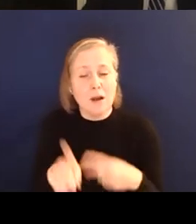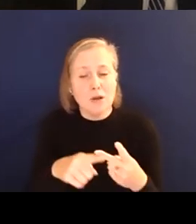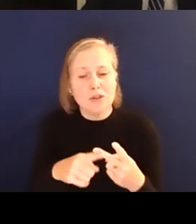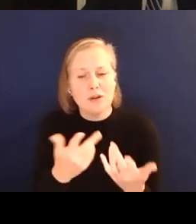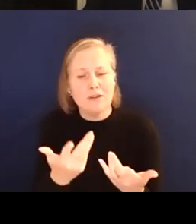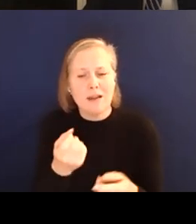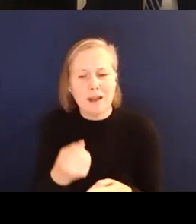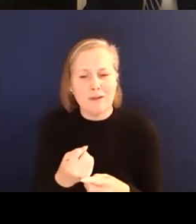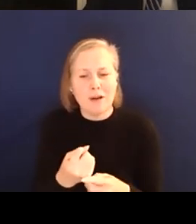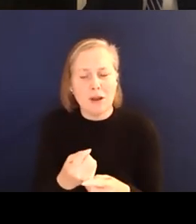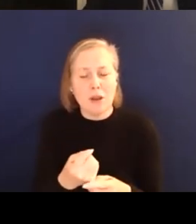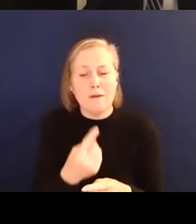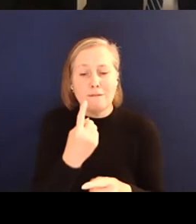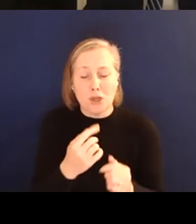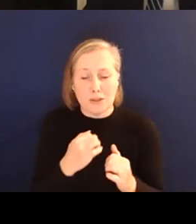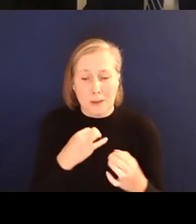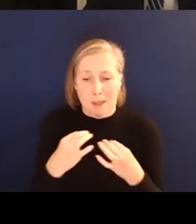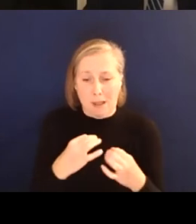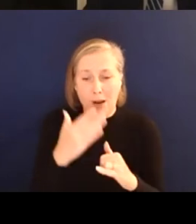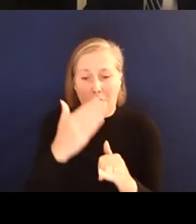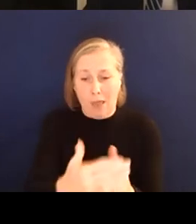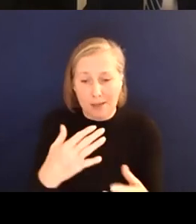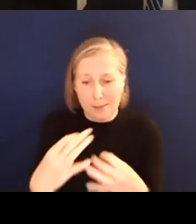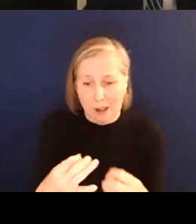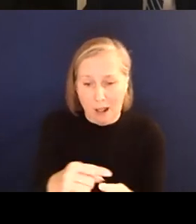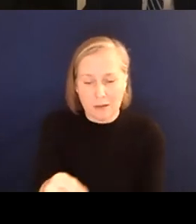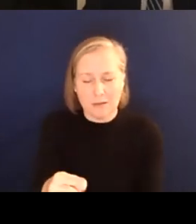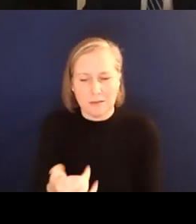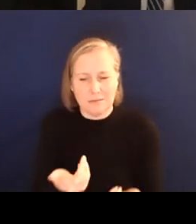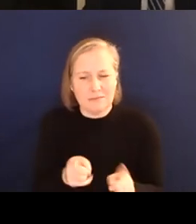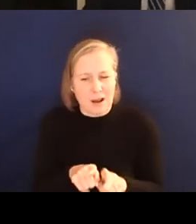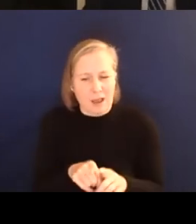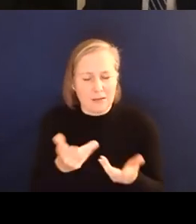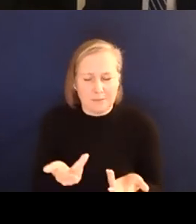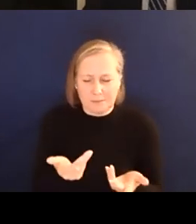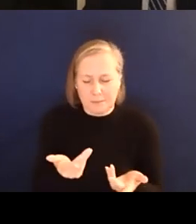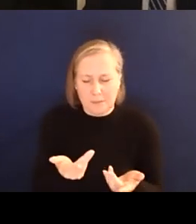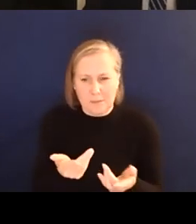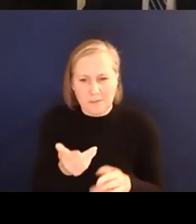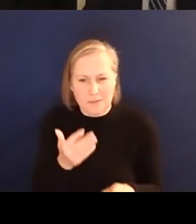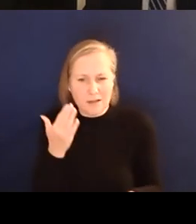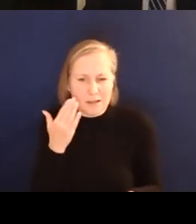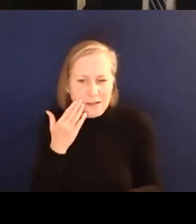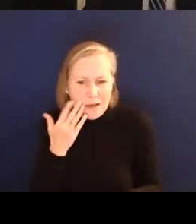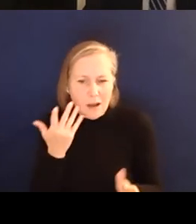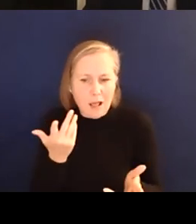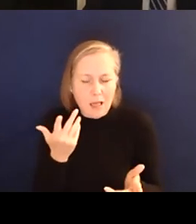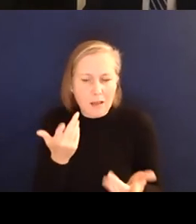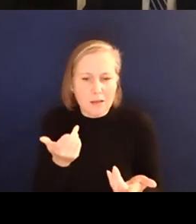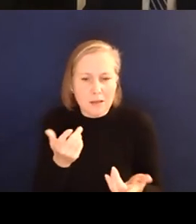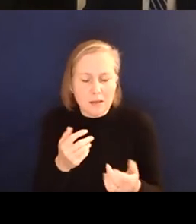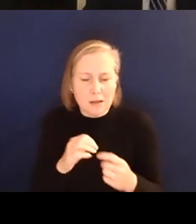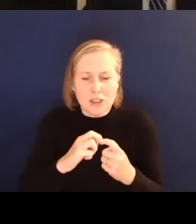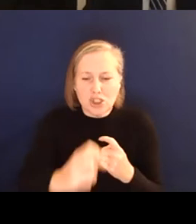last mile. So something that could be a, even a, like a shuttle service that could be accessible